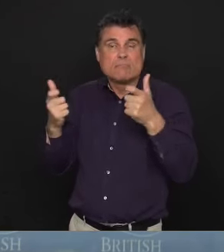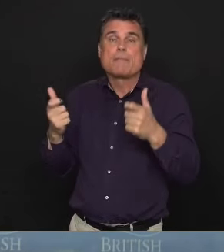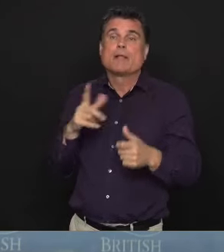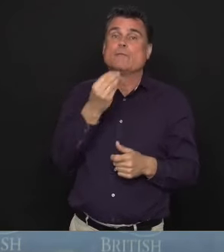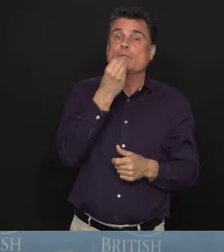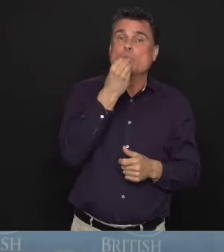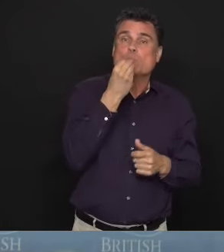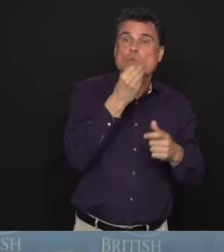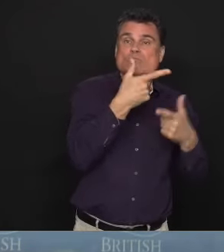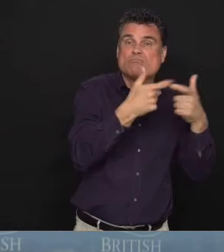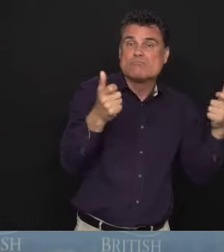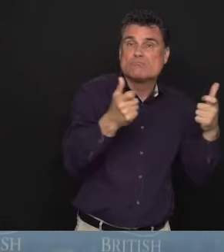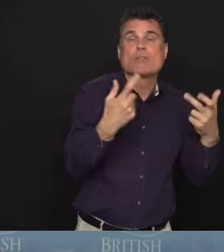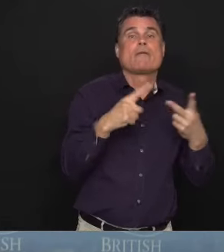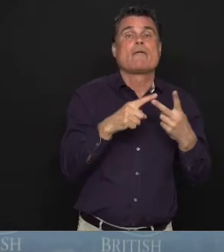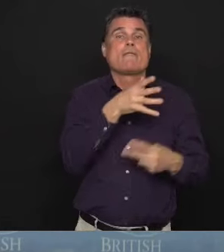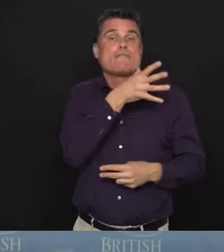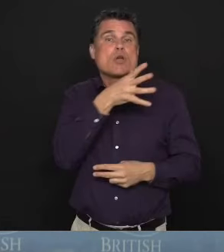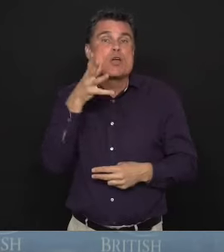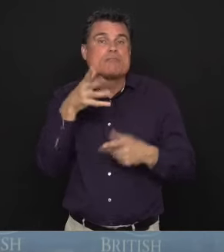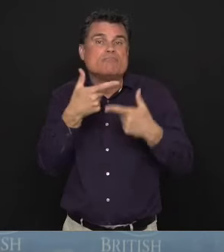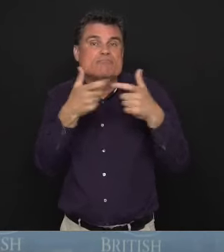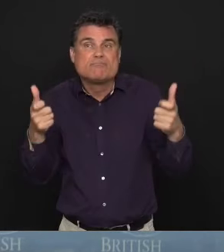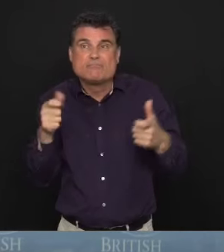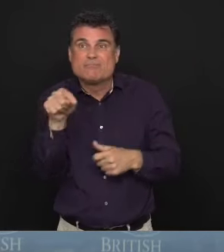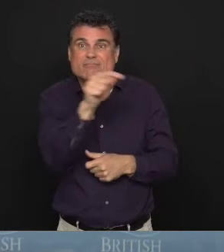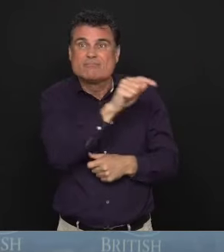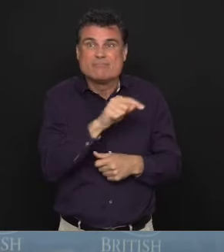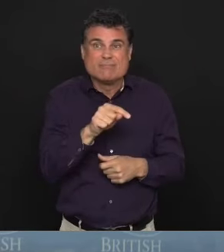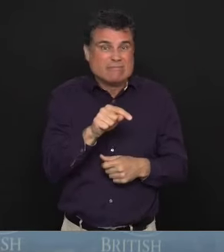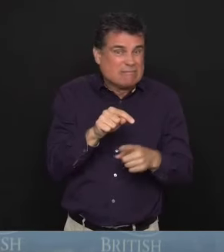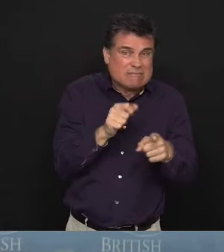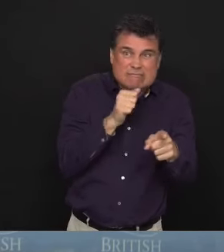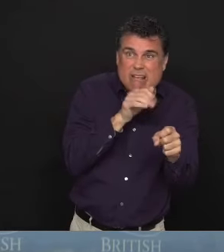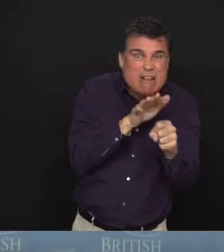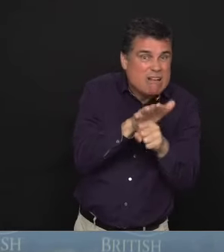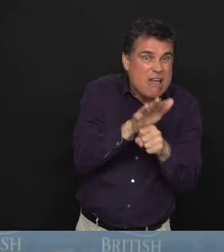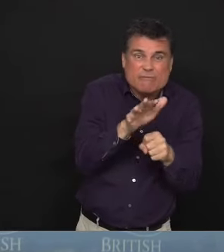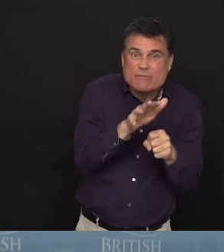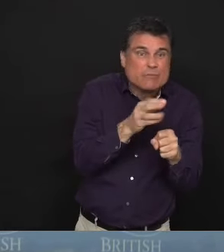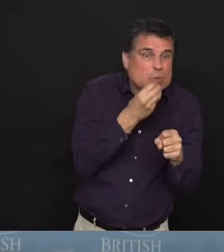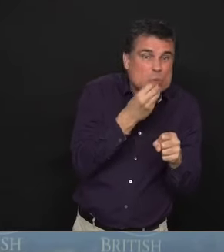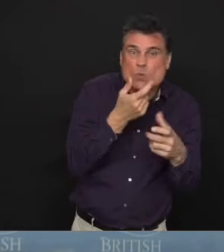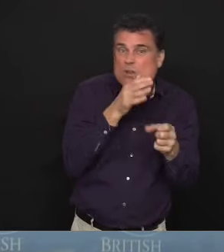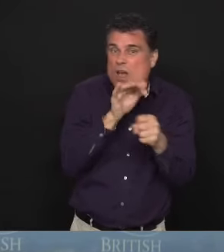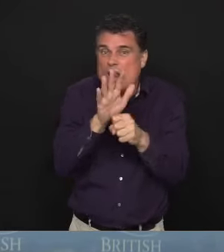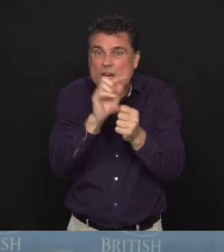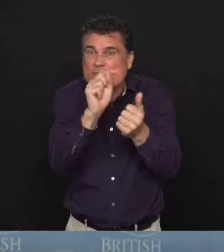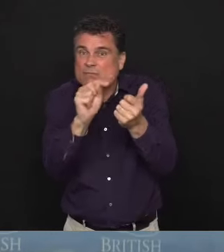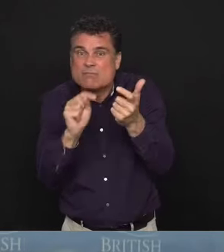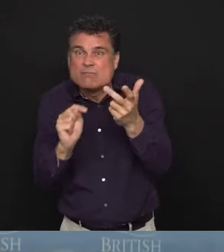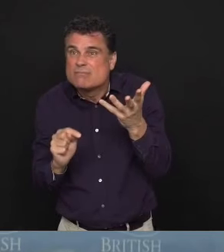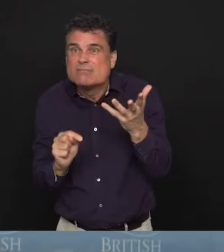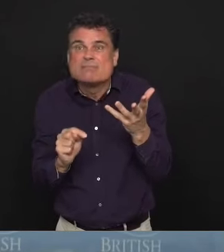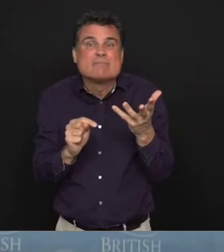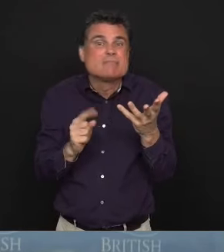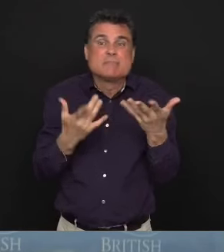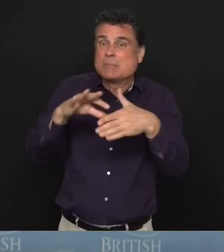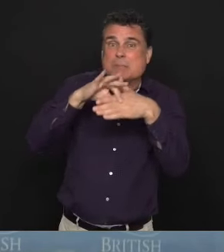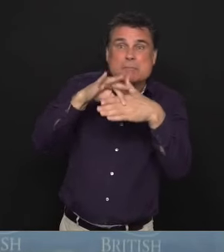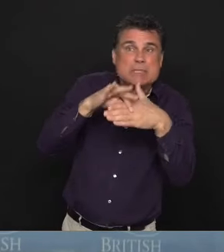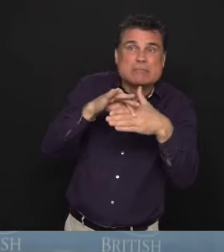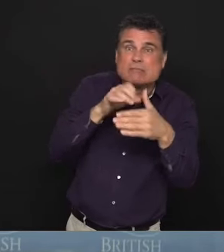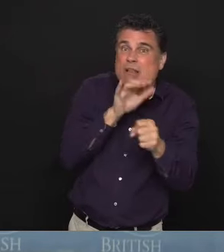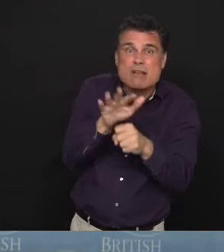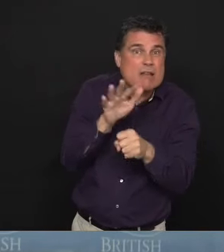shortage of temporary foreign workers, and of meat because of problems in the processing plants. Are